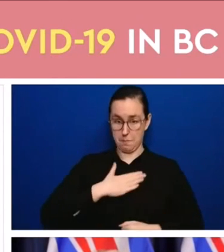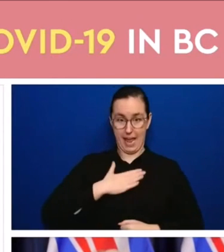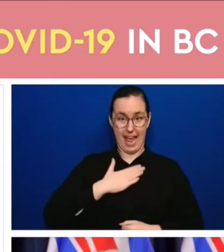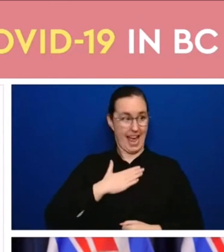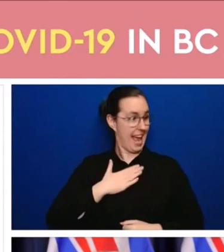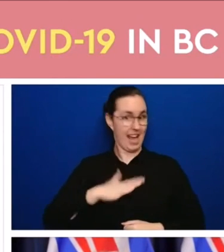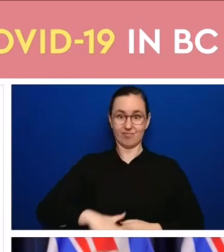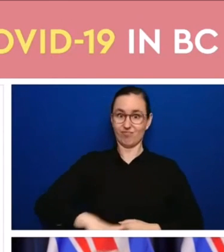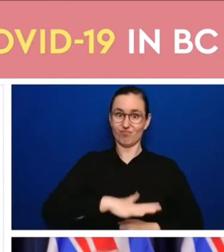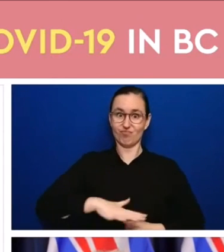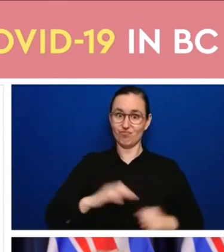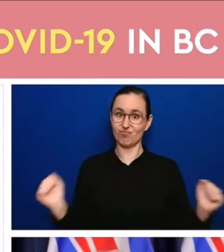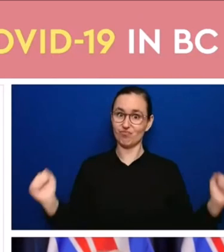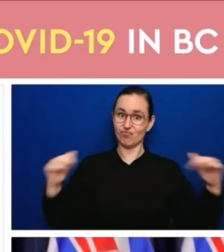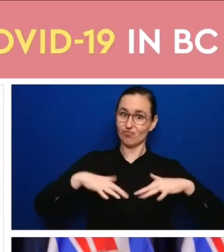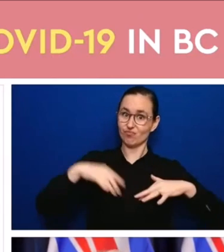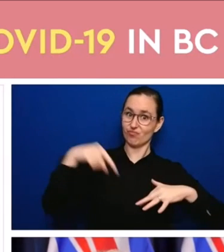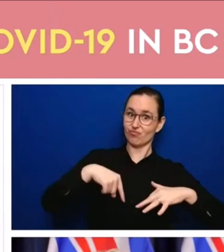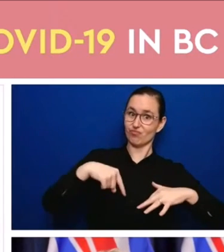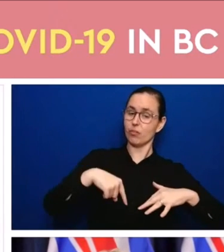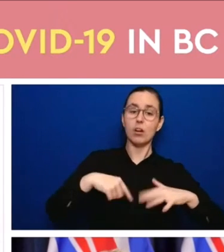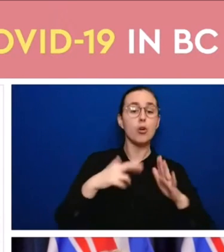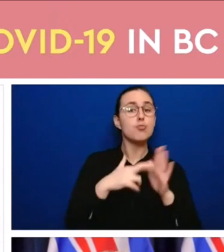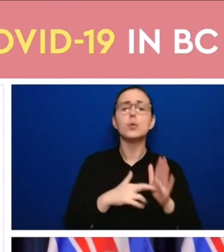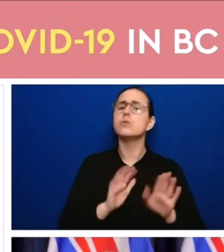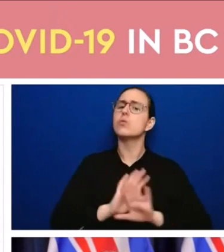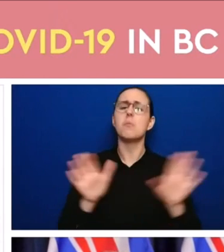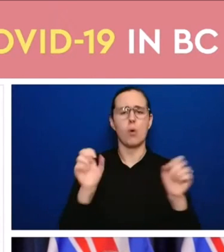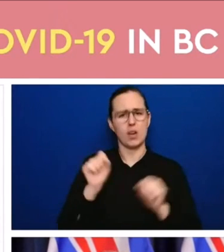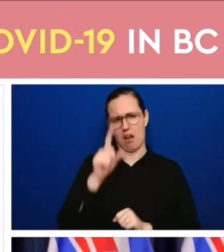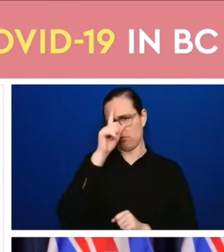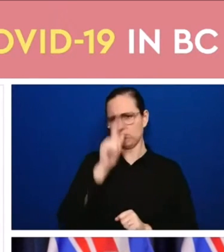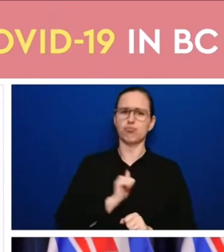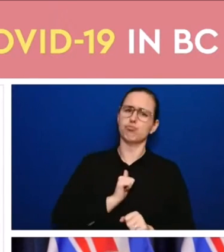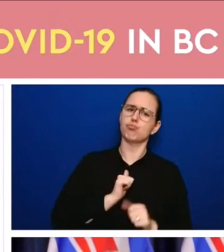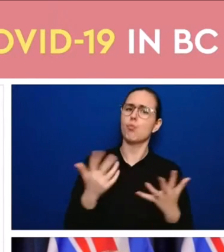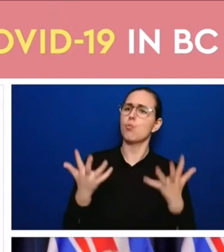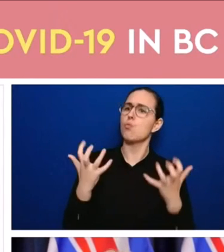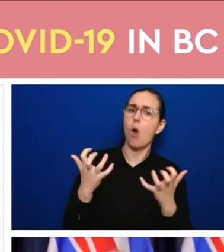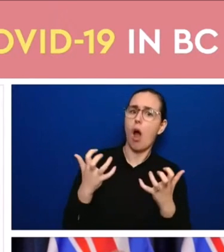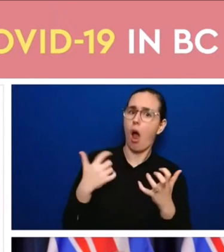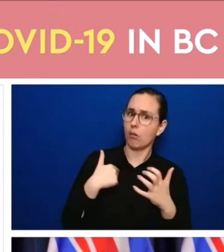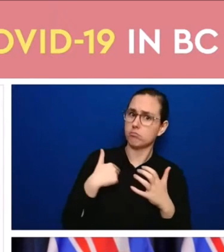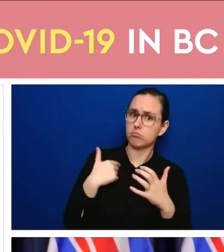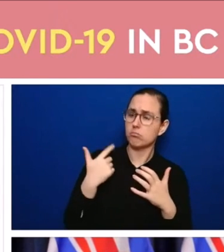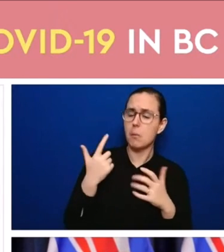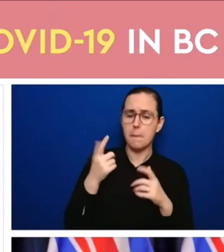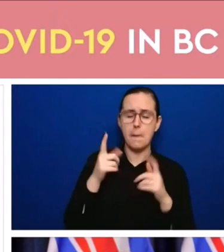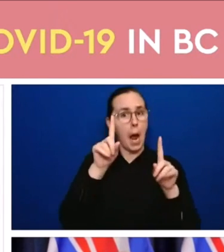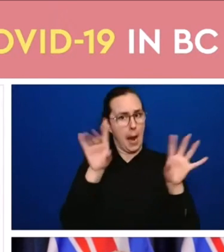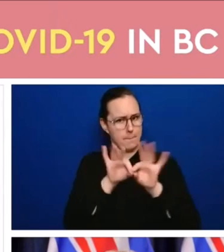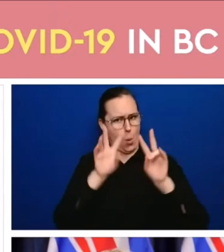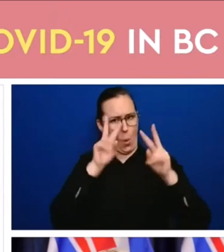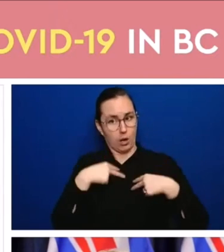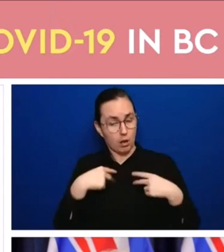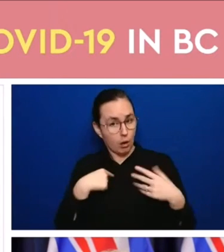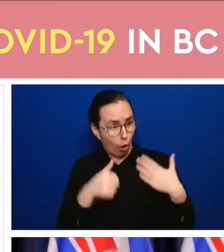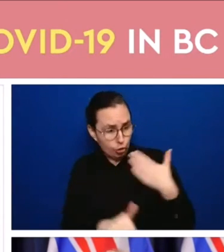decisions based on your risk and the risk in your family of who you will have over into your home and to have in